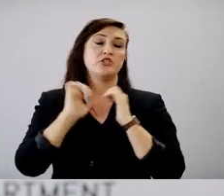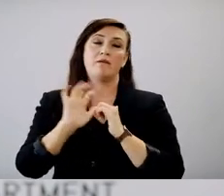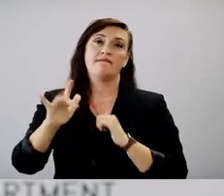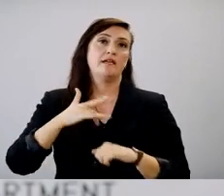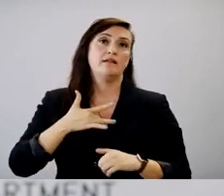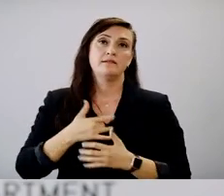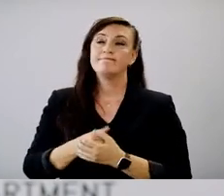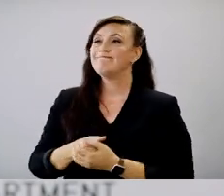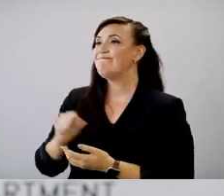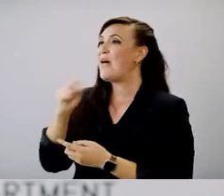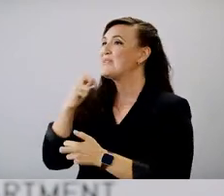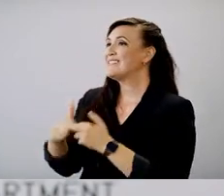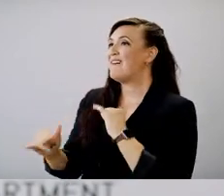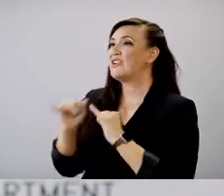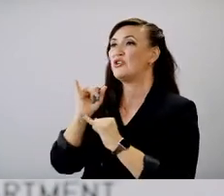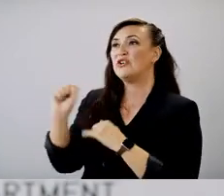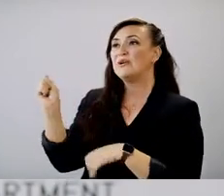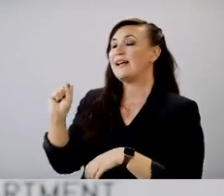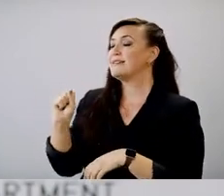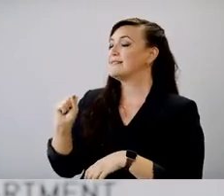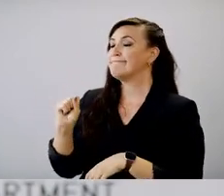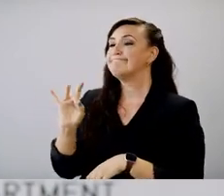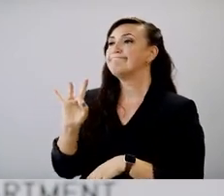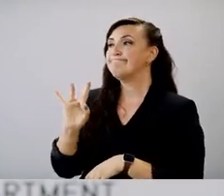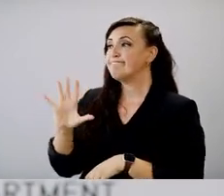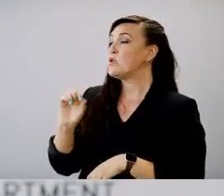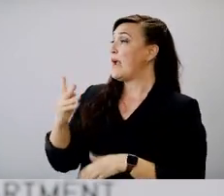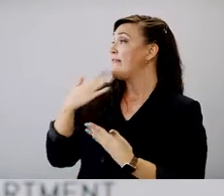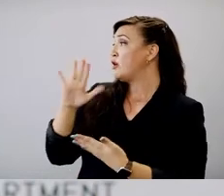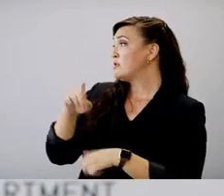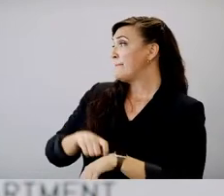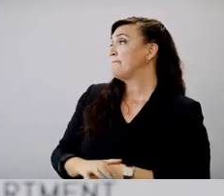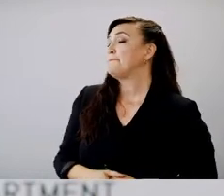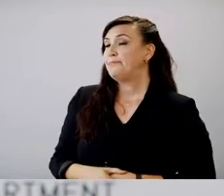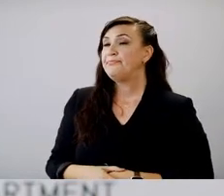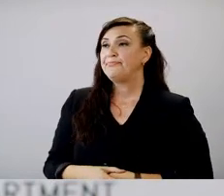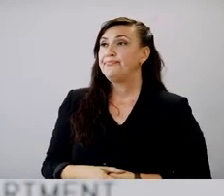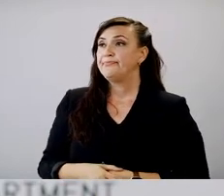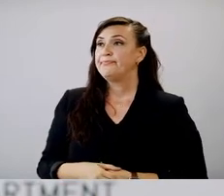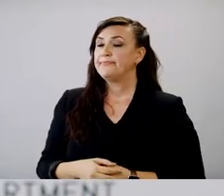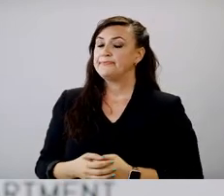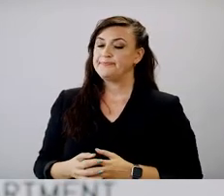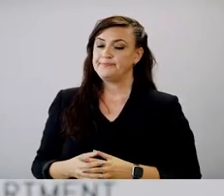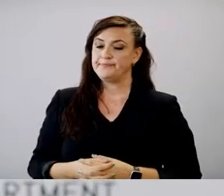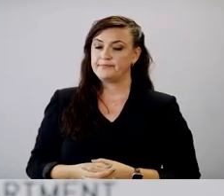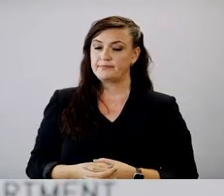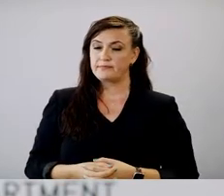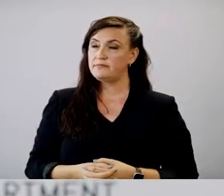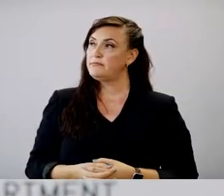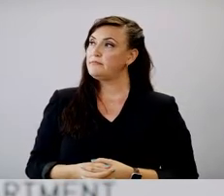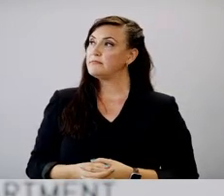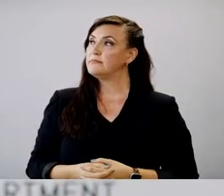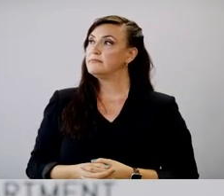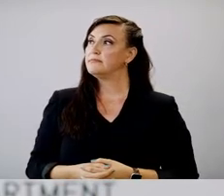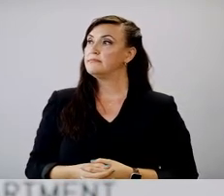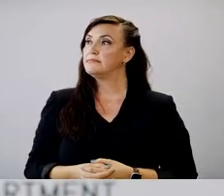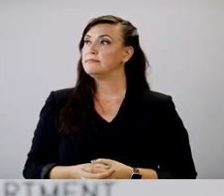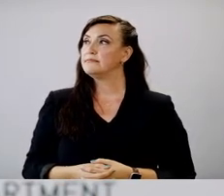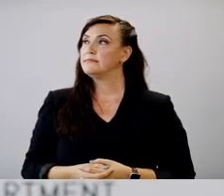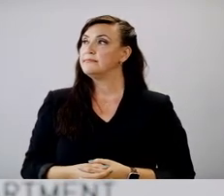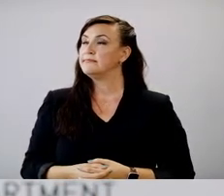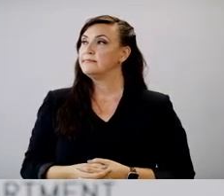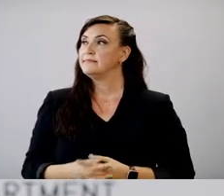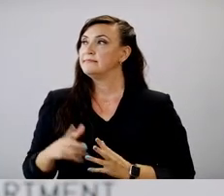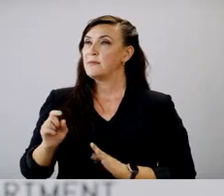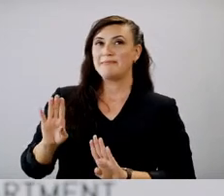It was tough during the whole year for sure. Thank you for your time. I accidentally lowered the hand